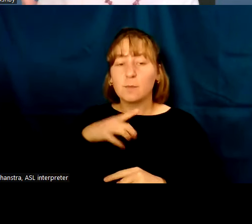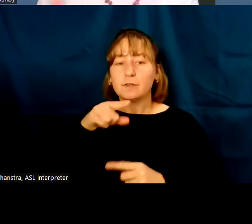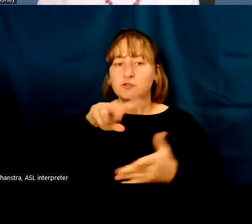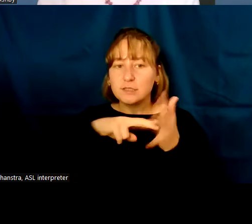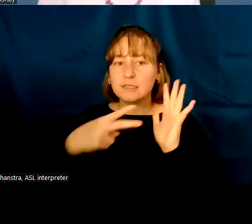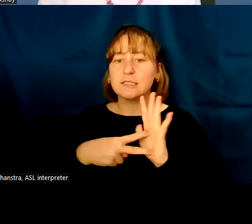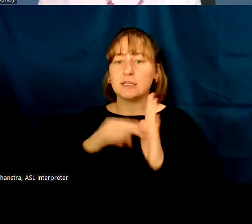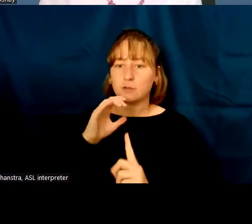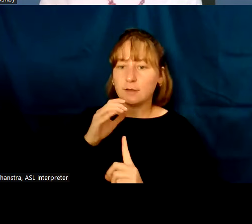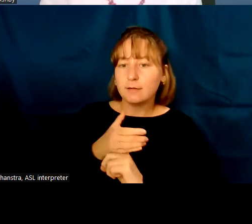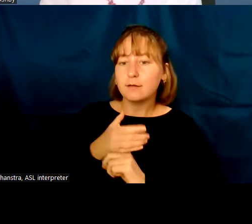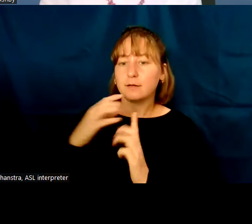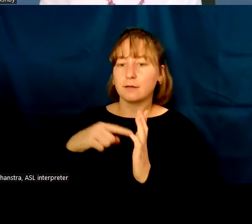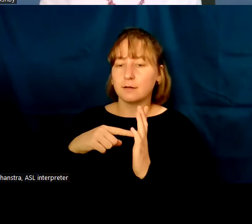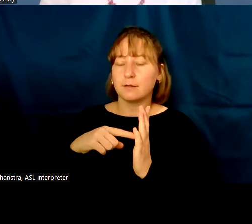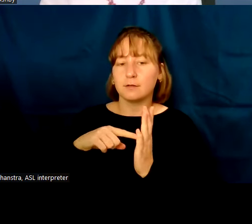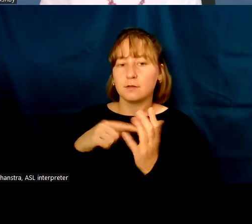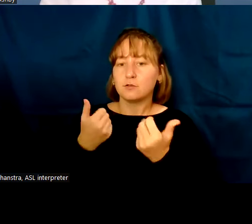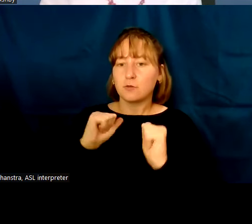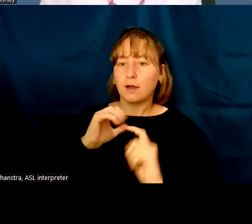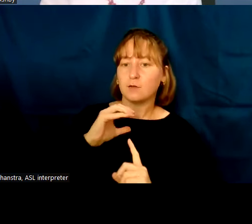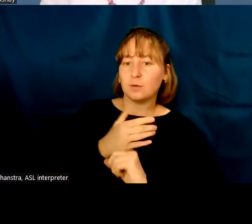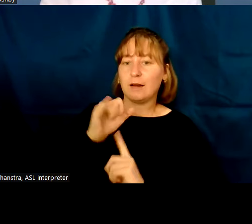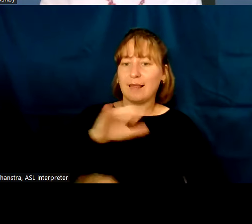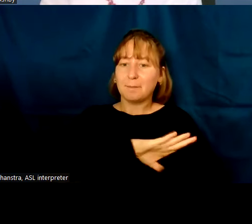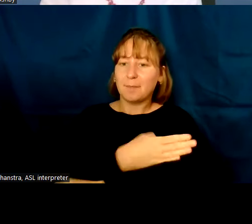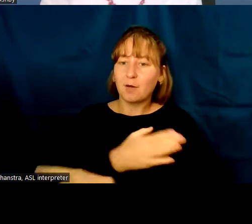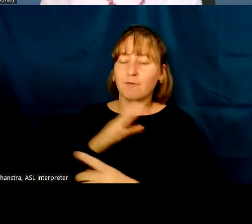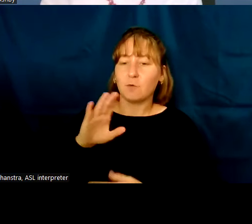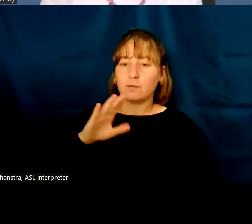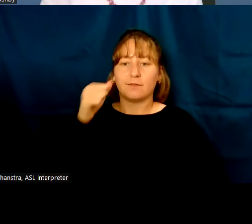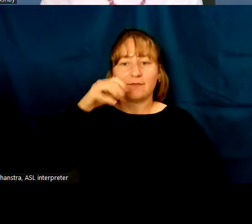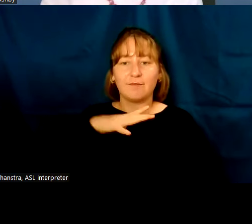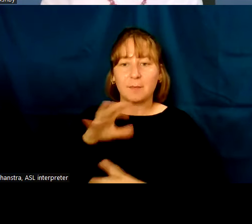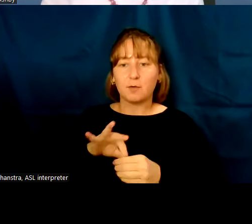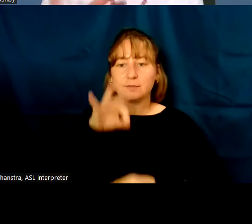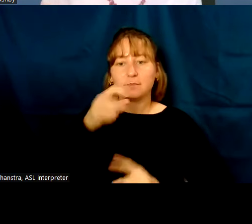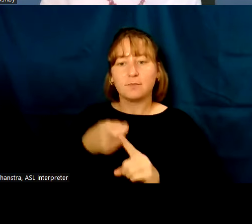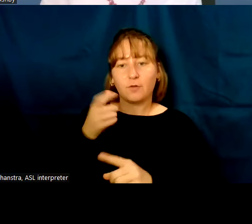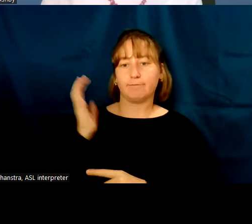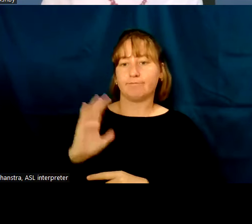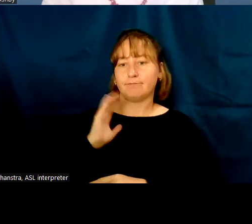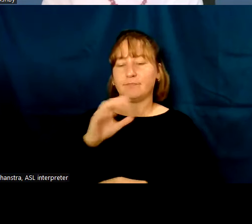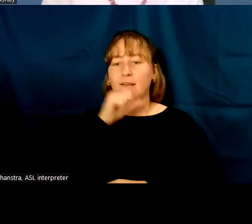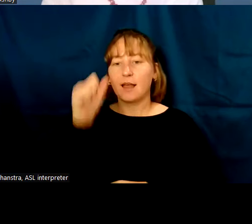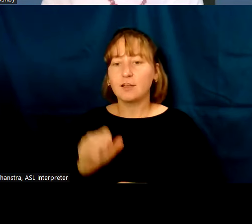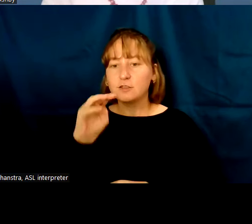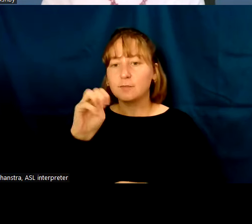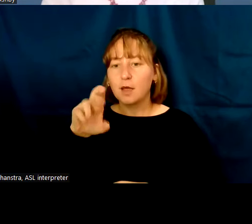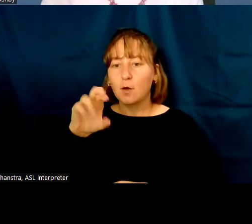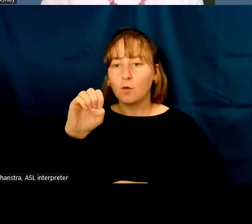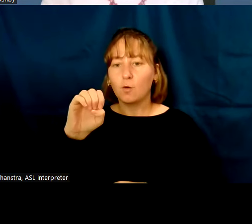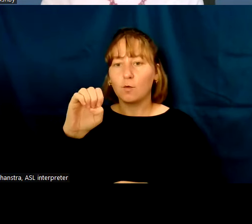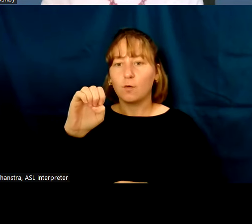embodying that powerful female spirit from ancient Meroe, and she was called the Kandaka